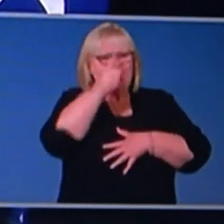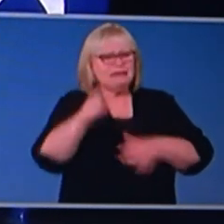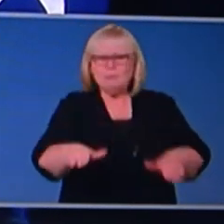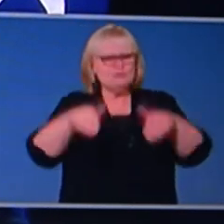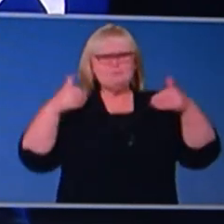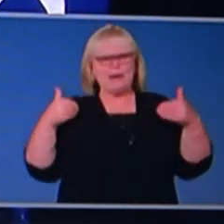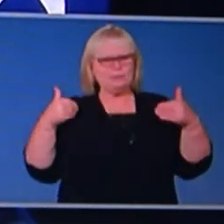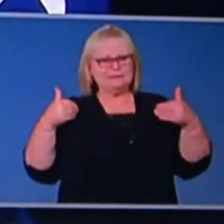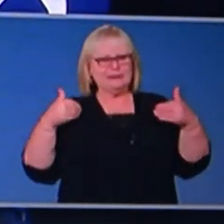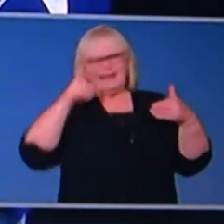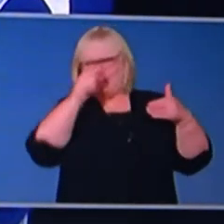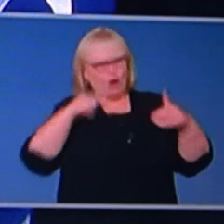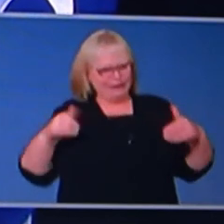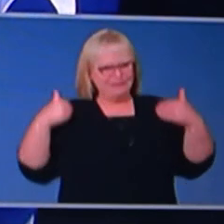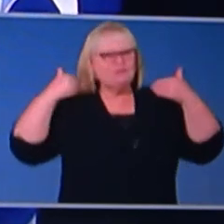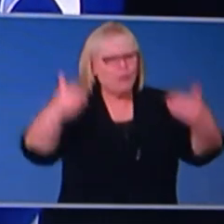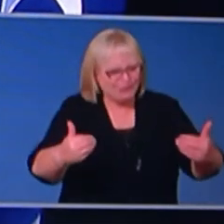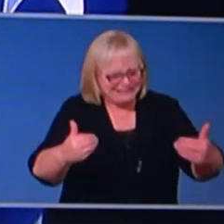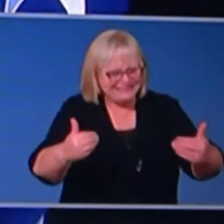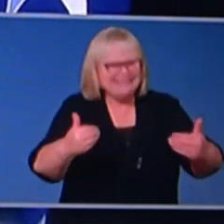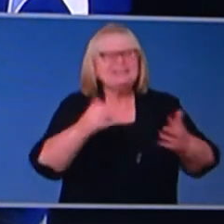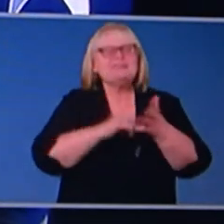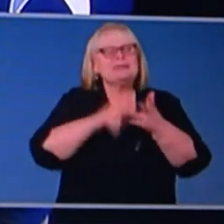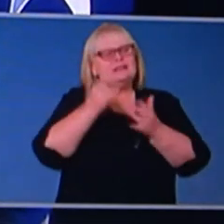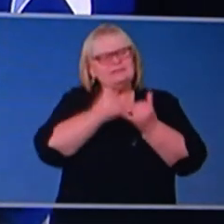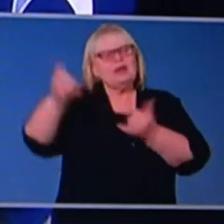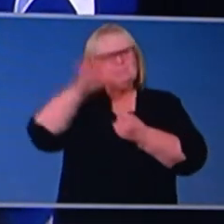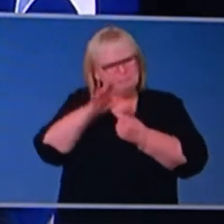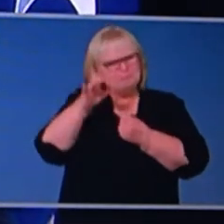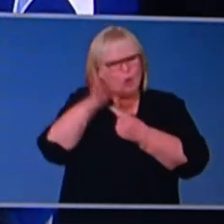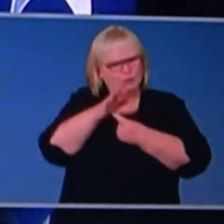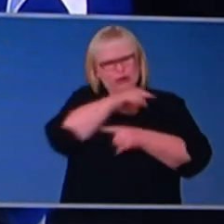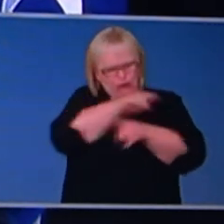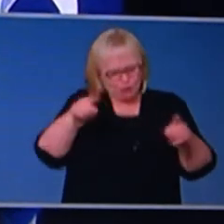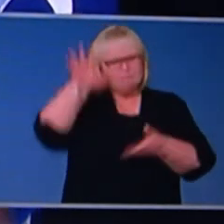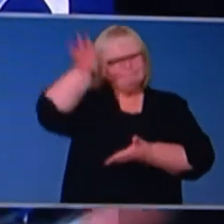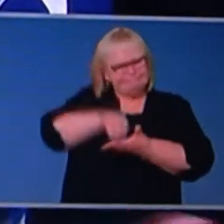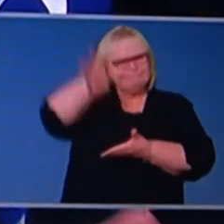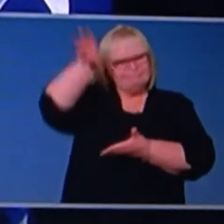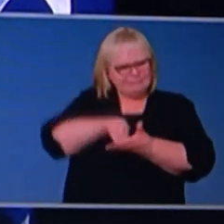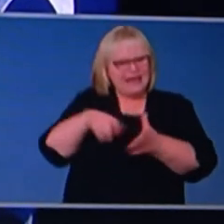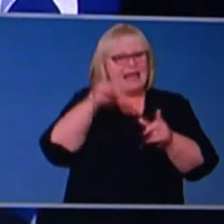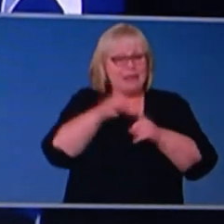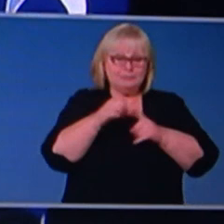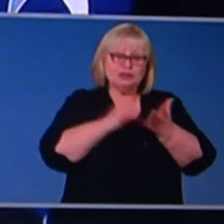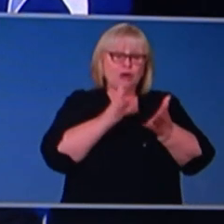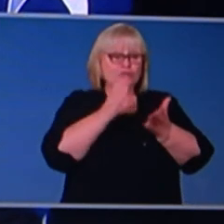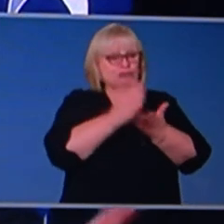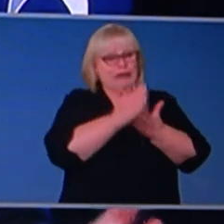important that we get people downloading that app over the course of the next week. So it's over to you, Australia,